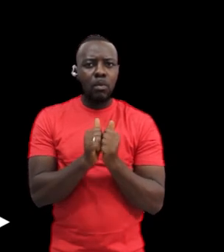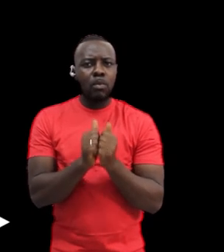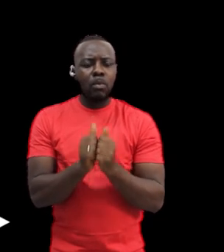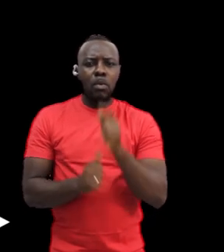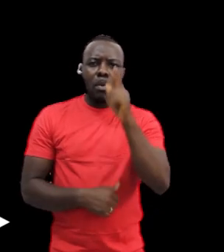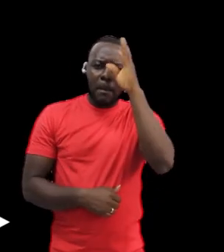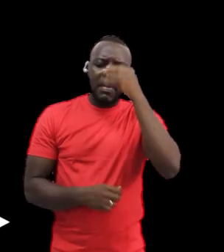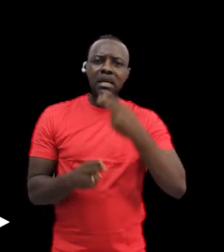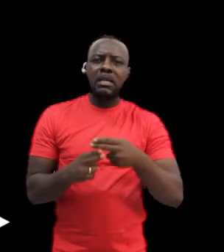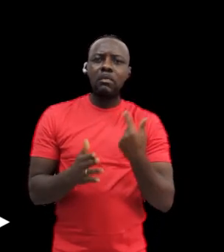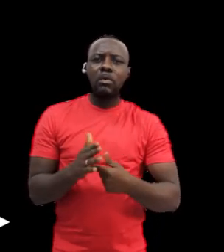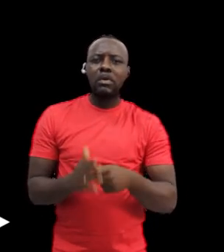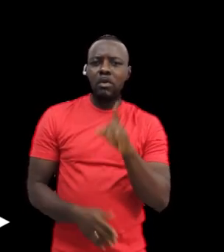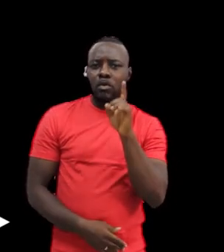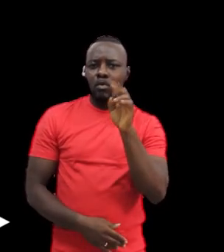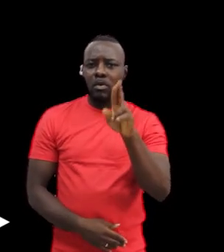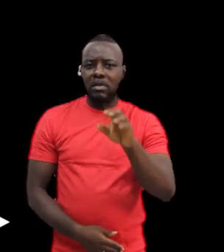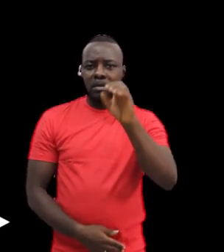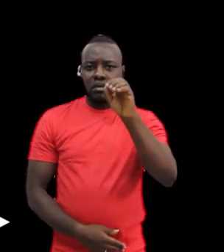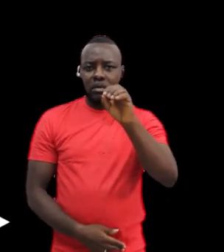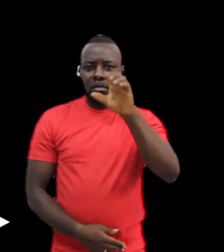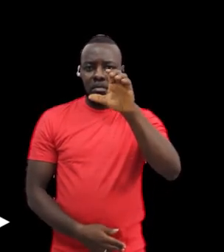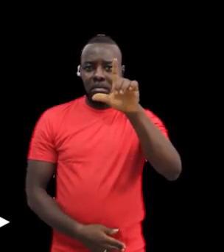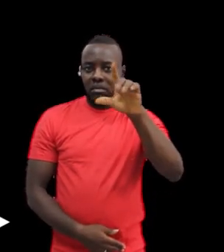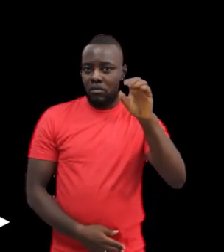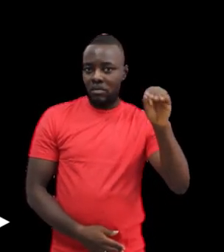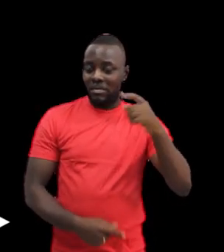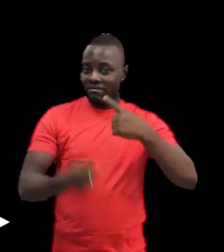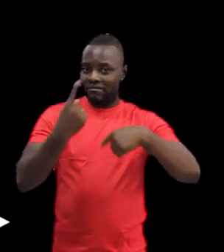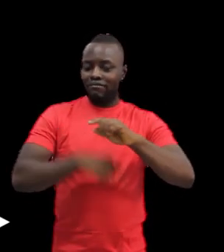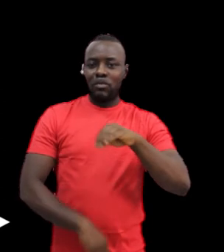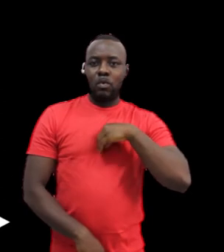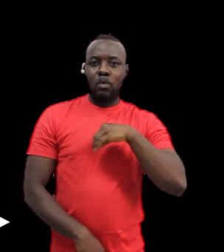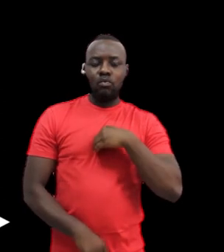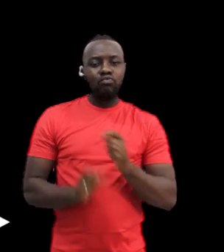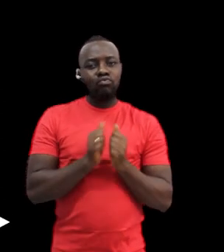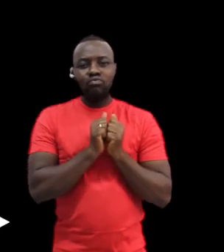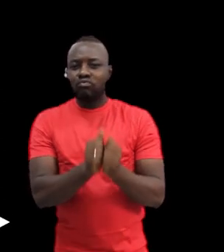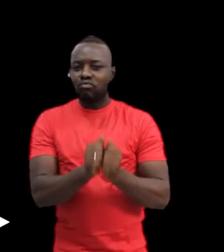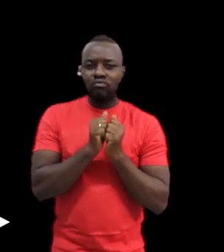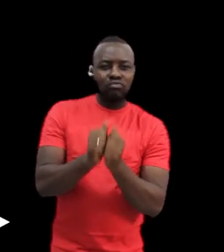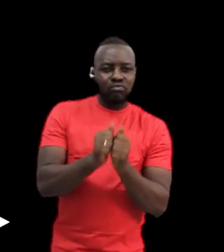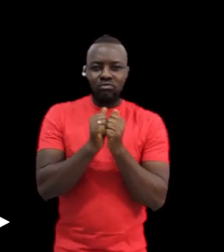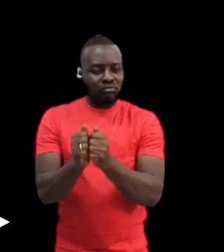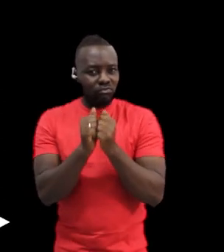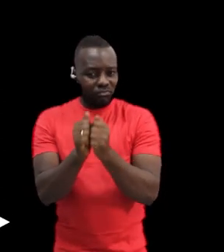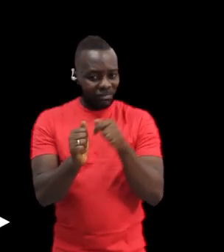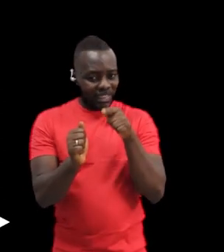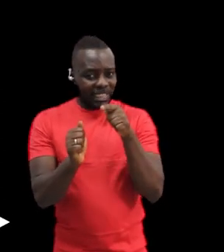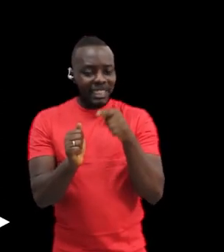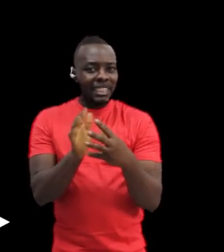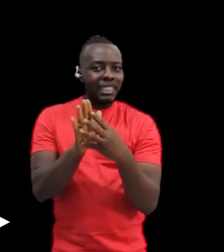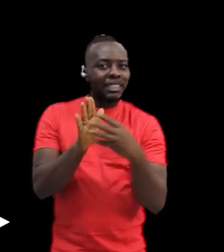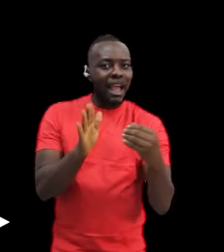Foster's pioneering work with Ghanaians, such as Dr. Seth Lawrence